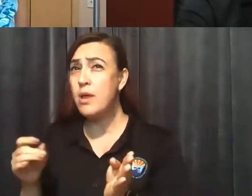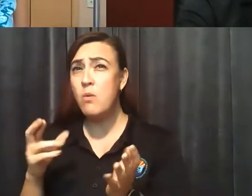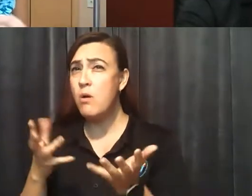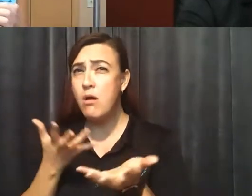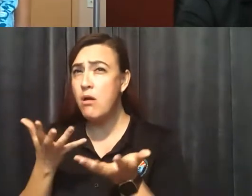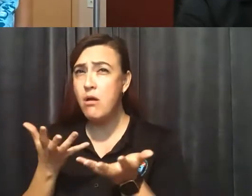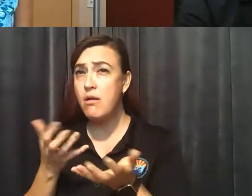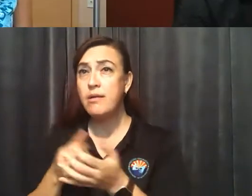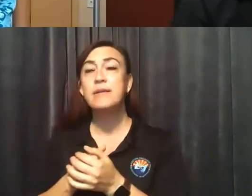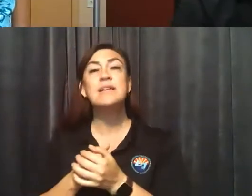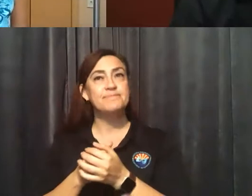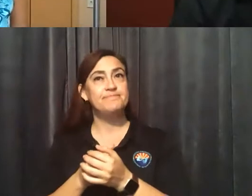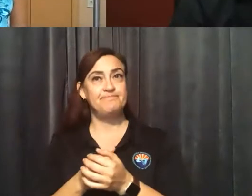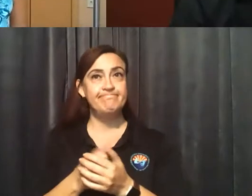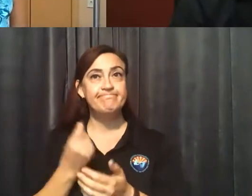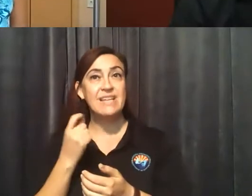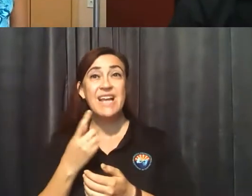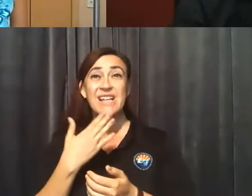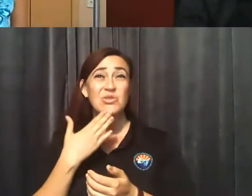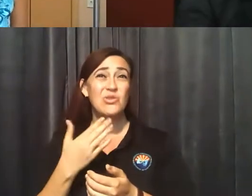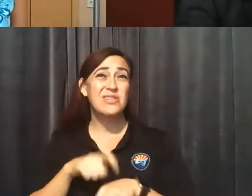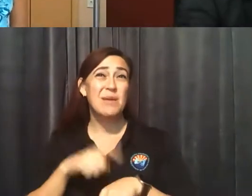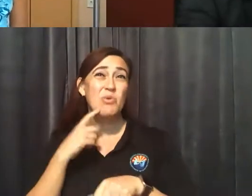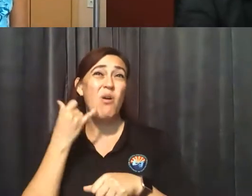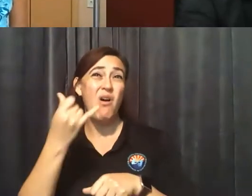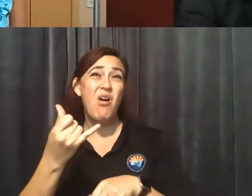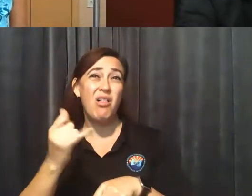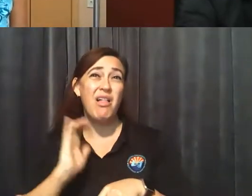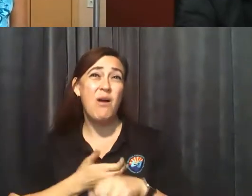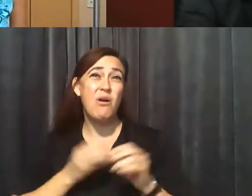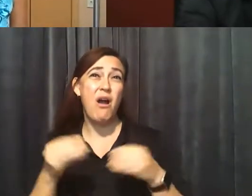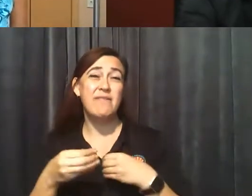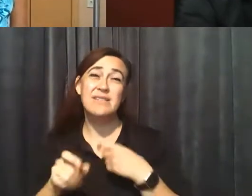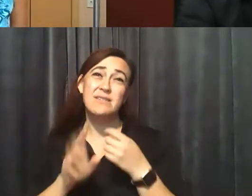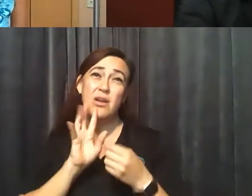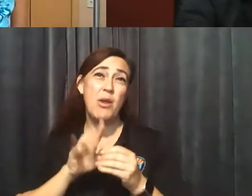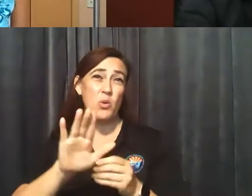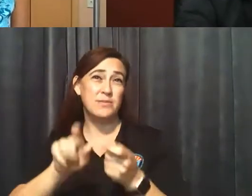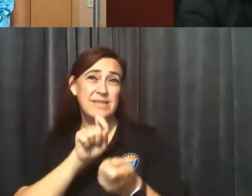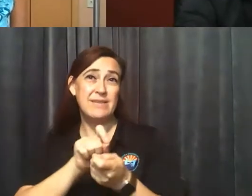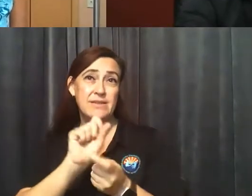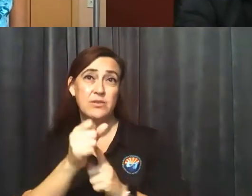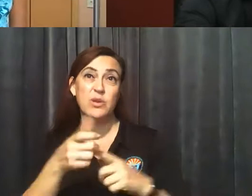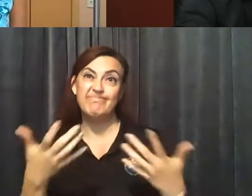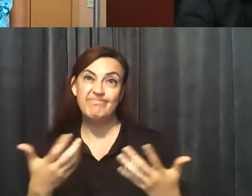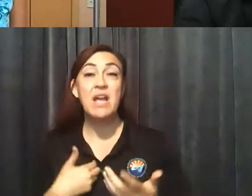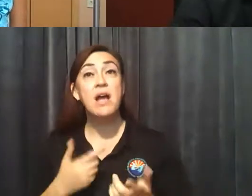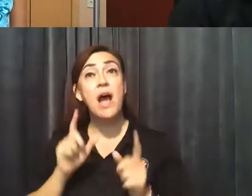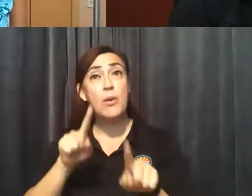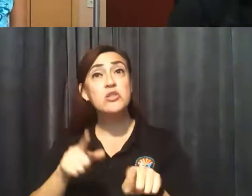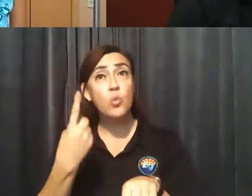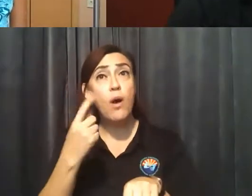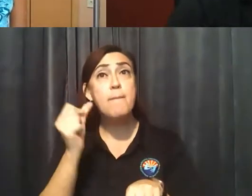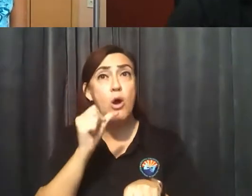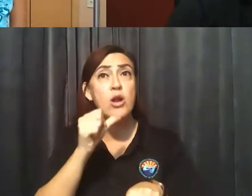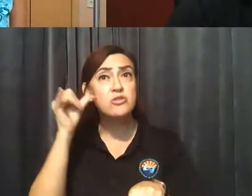That's where I think a call to our office would be a really good idea. In terms of the one that I walked through yesterday, it was they had a